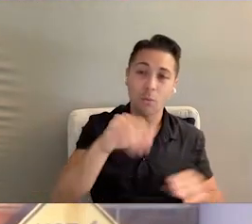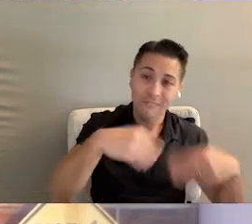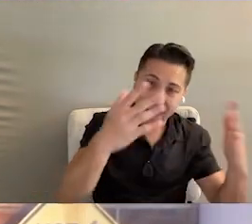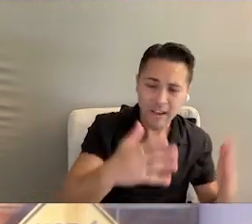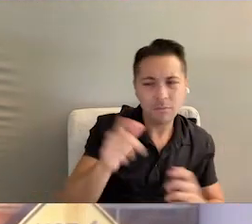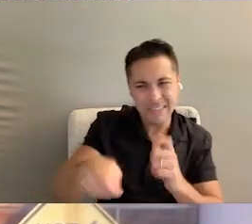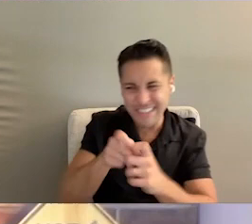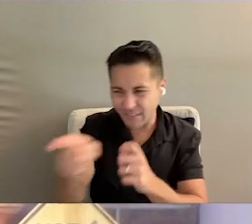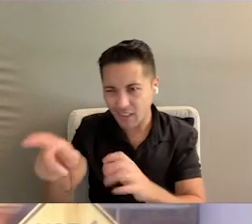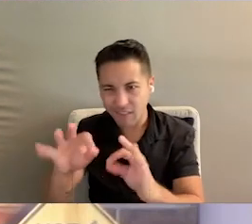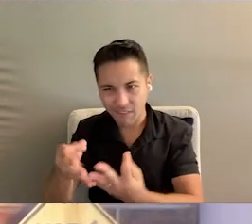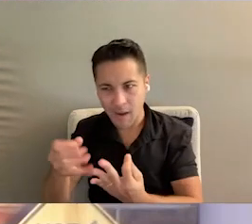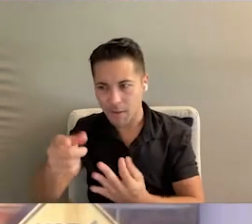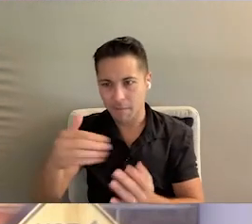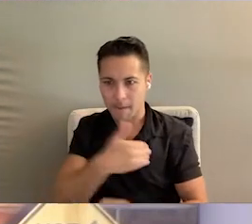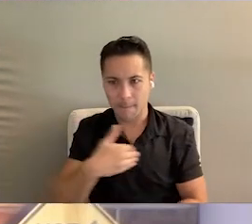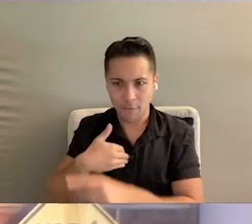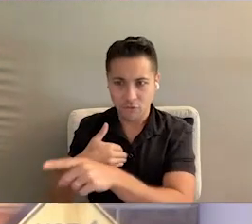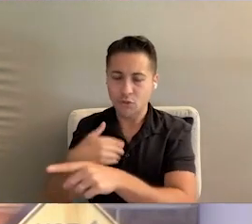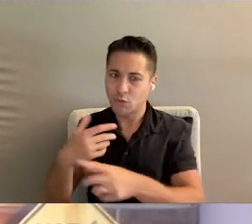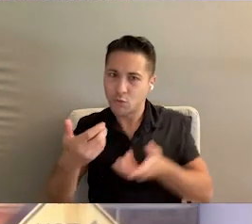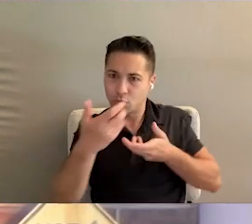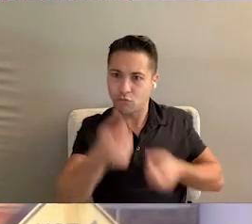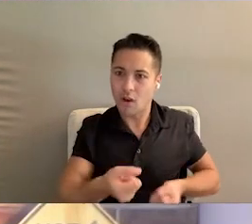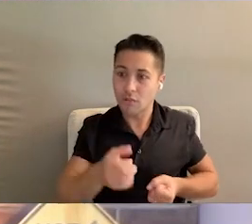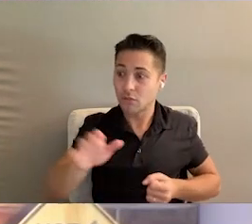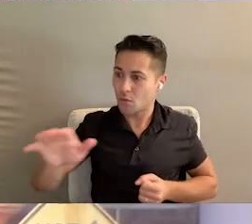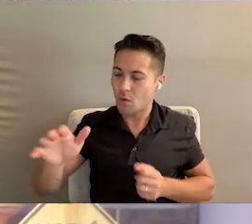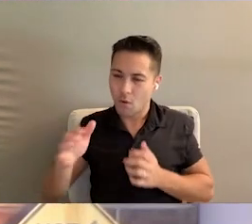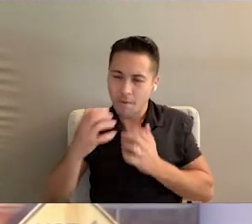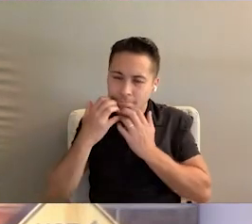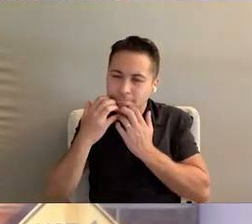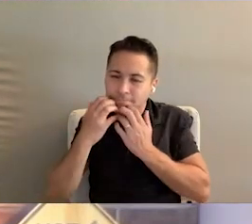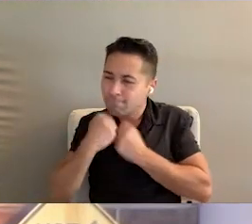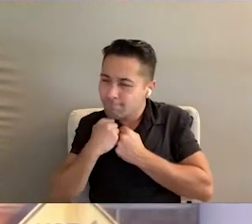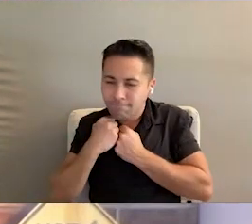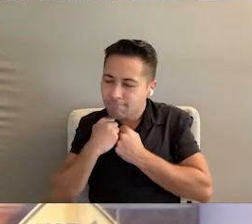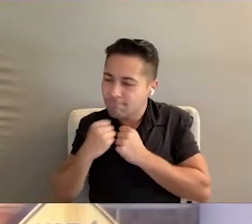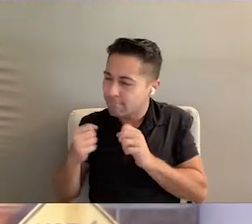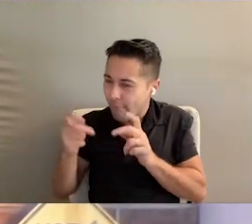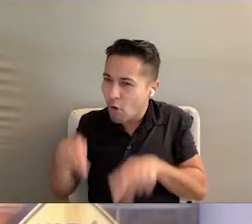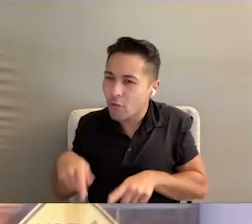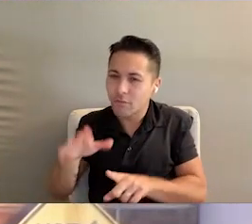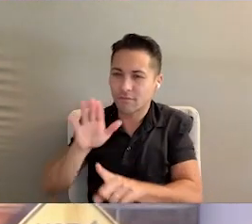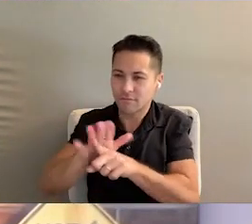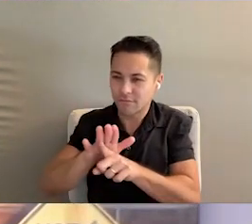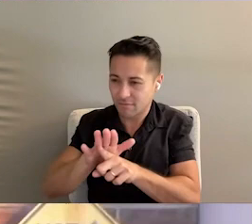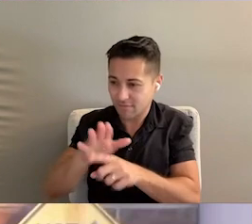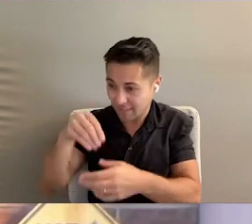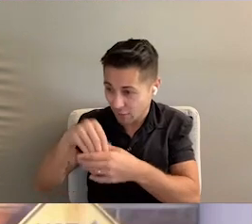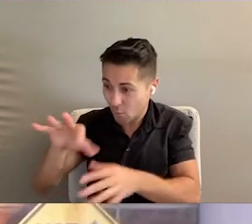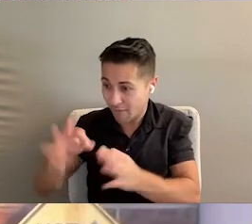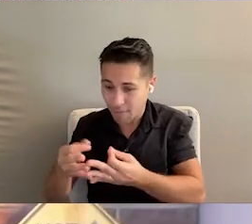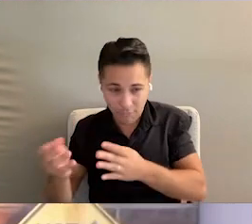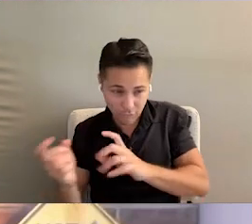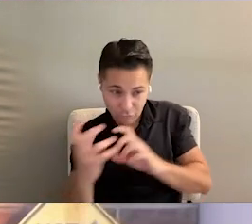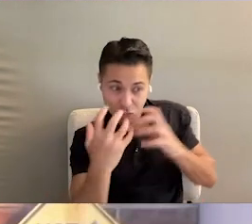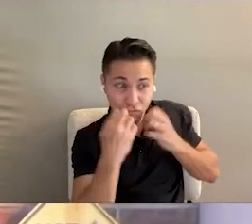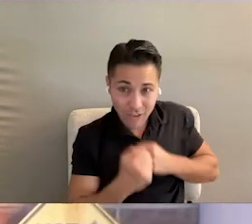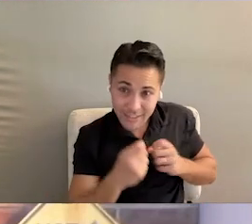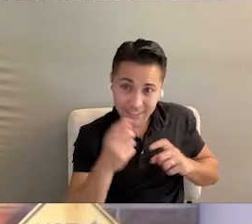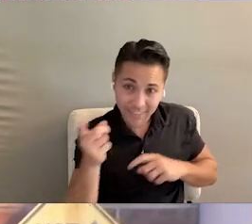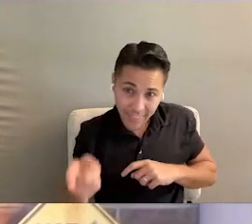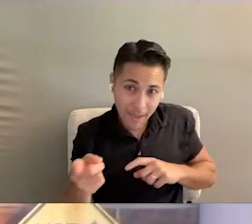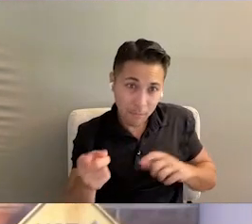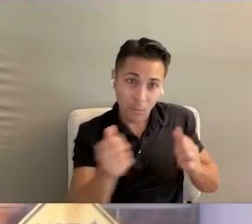particularly as family members, you entrust your most precious individual in your family to another